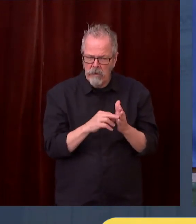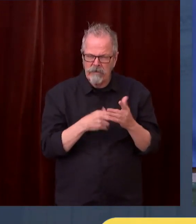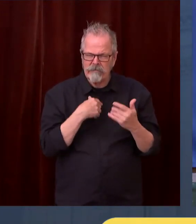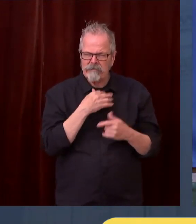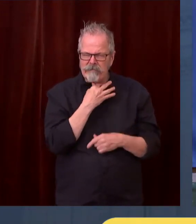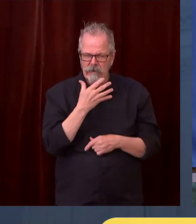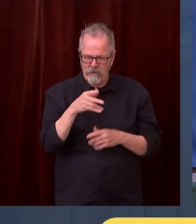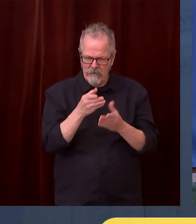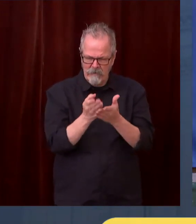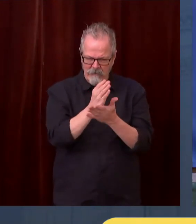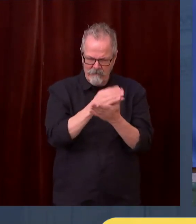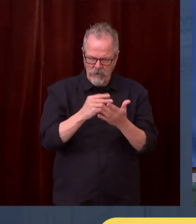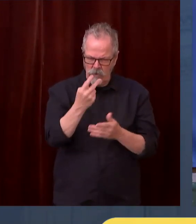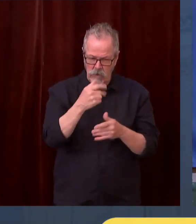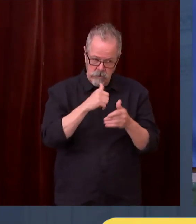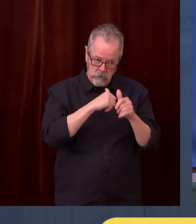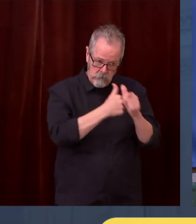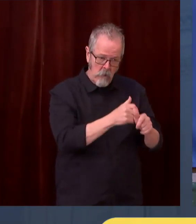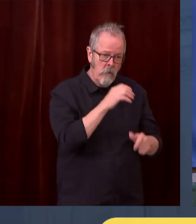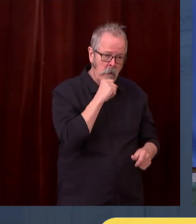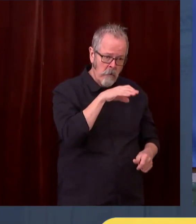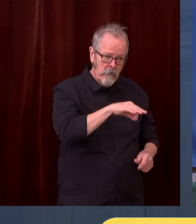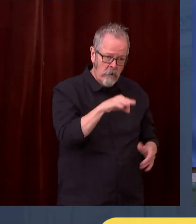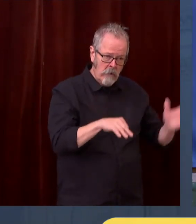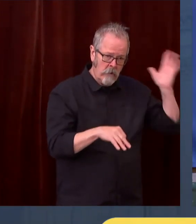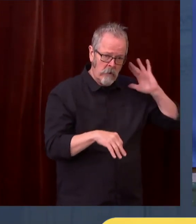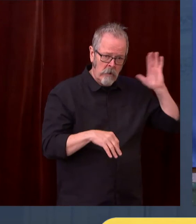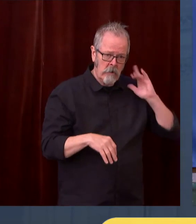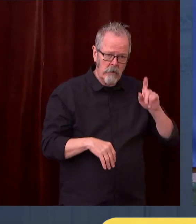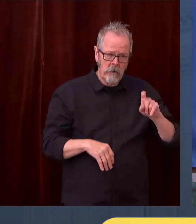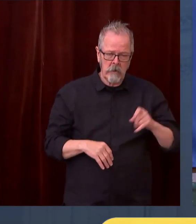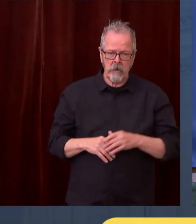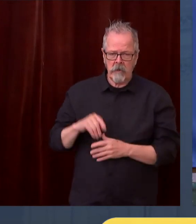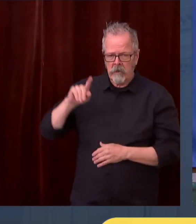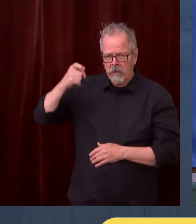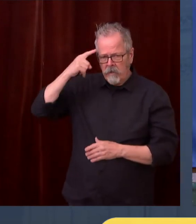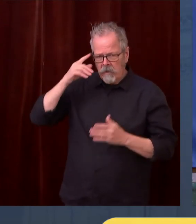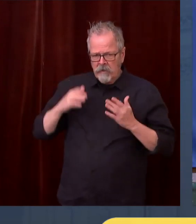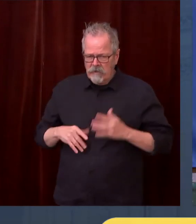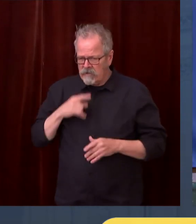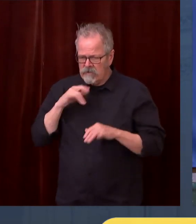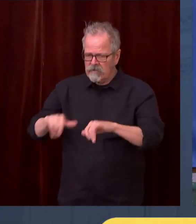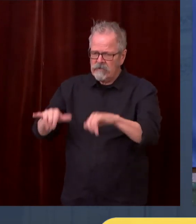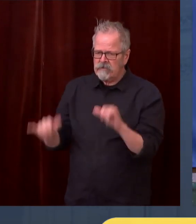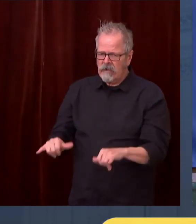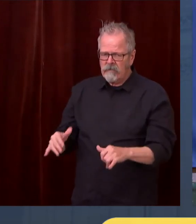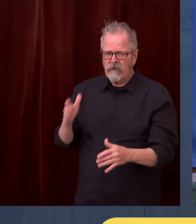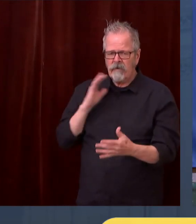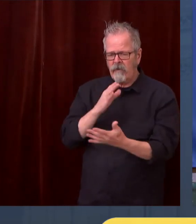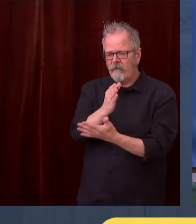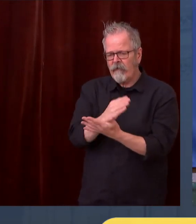Well, they're the same ones that we previously announced. We don't intend to vary them. Nick, you have anything to add to that?